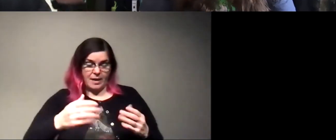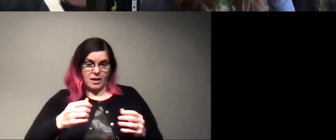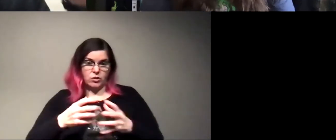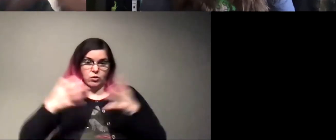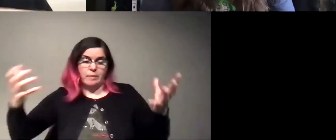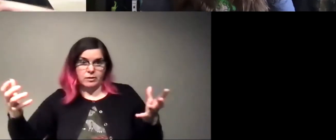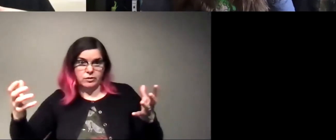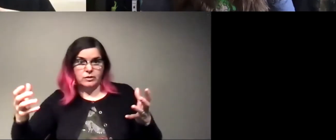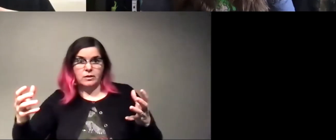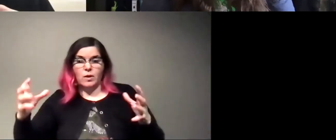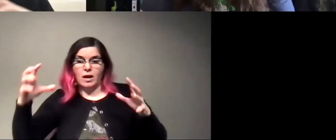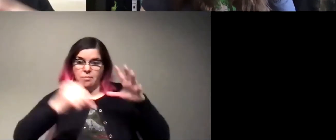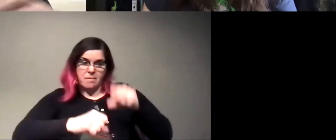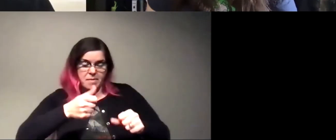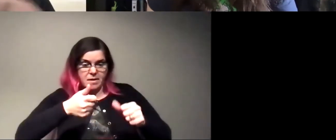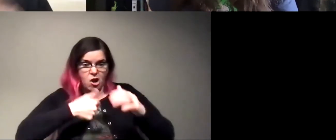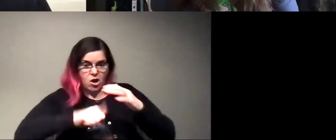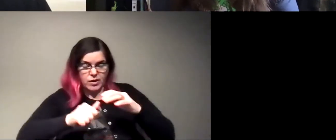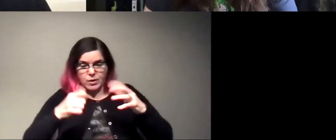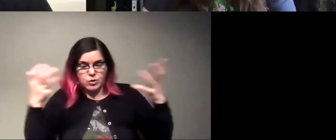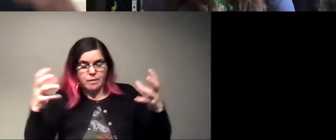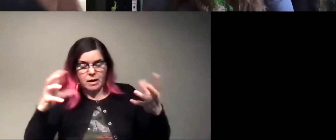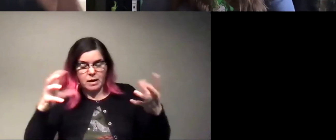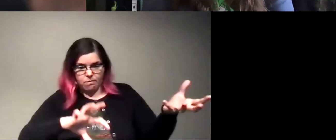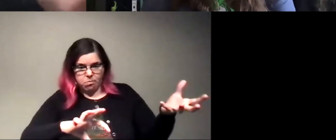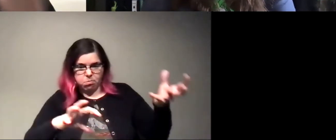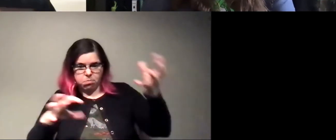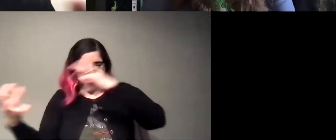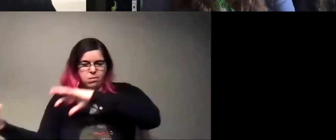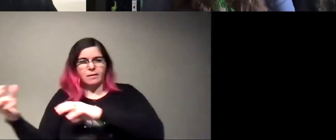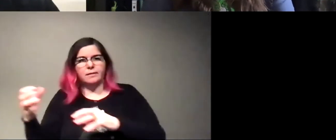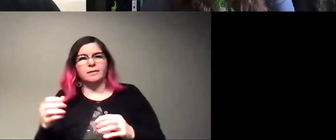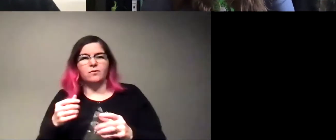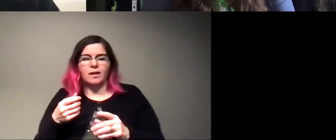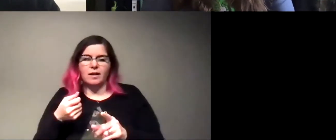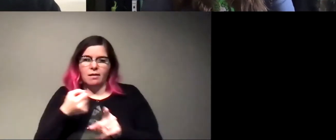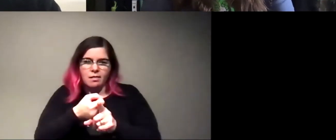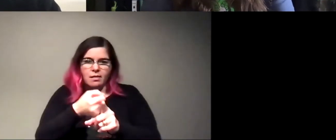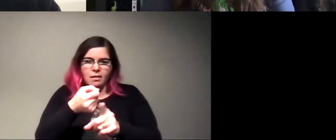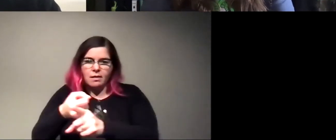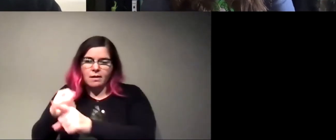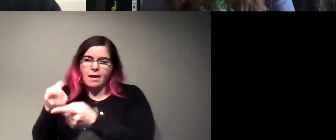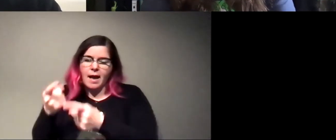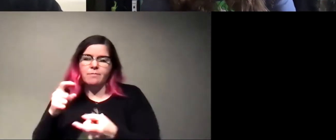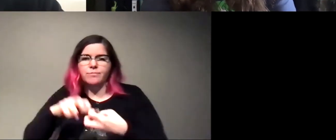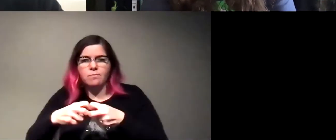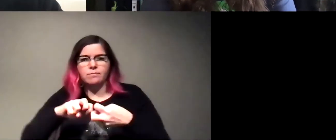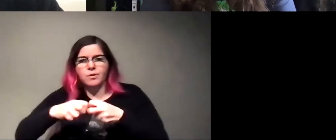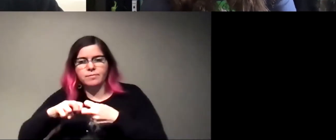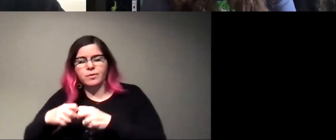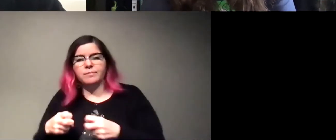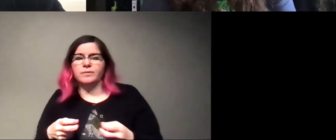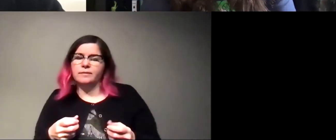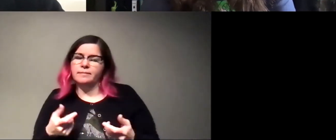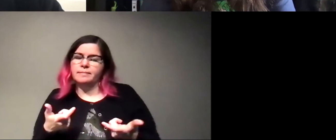then they eat the things underneath them too much and those die off. So it's, it's like a cascade effect that causes a lot of problems. So this has major